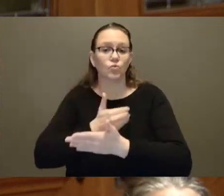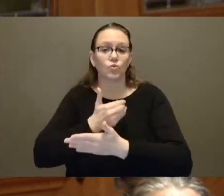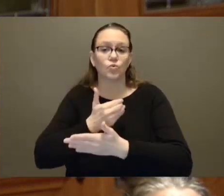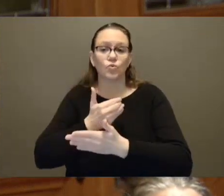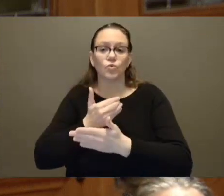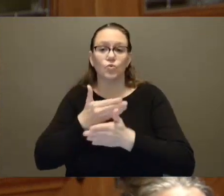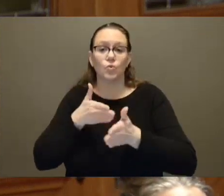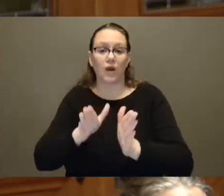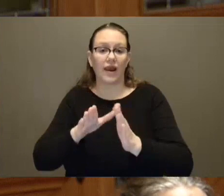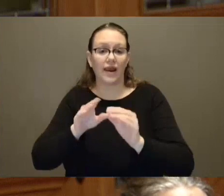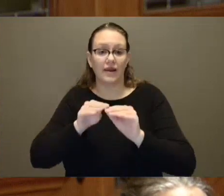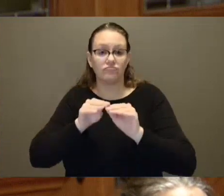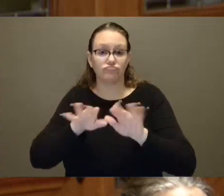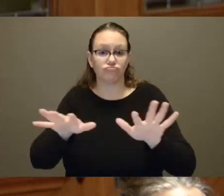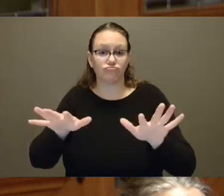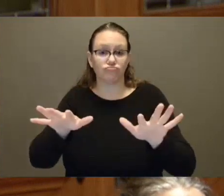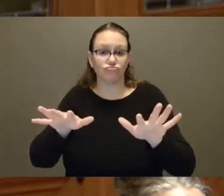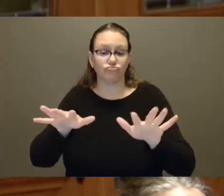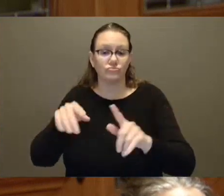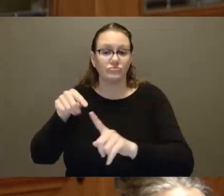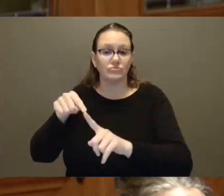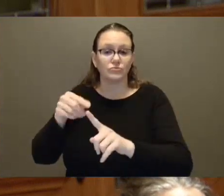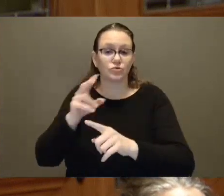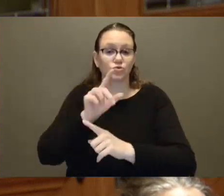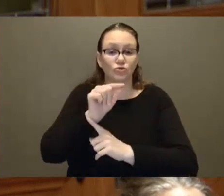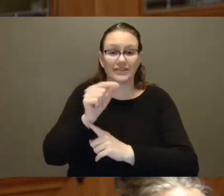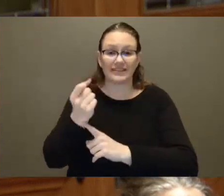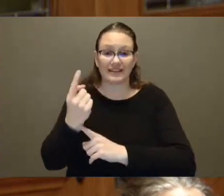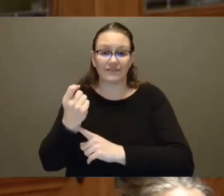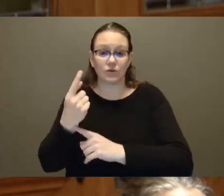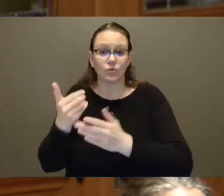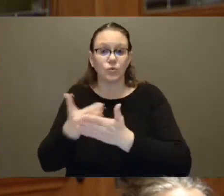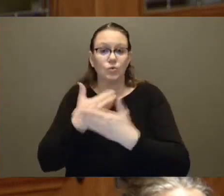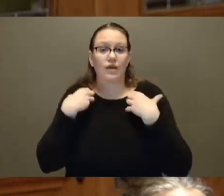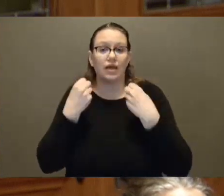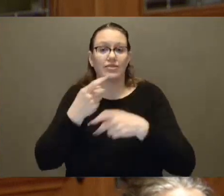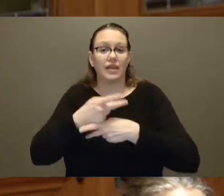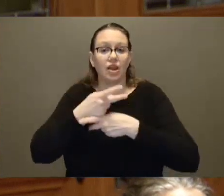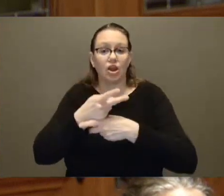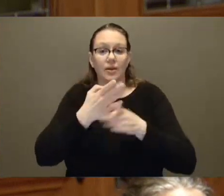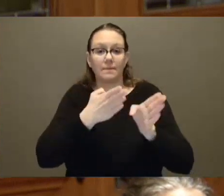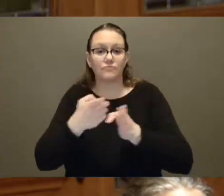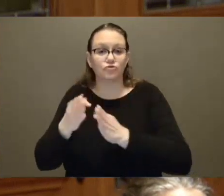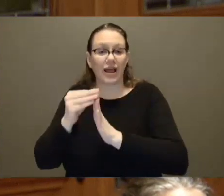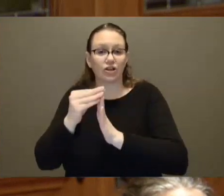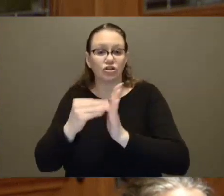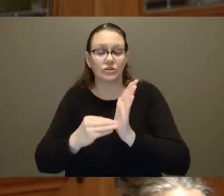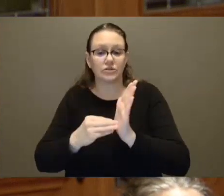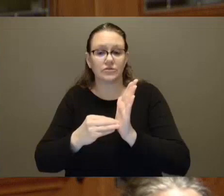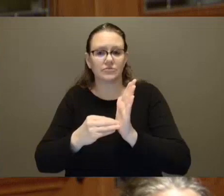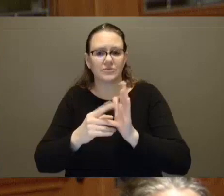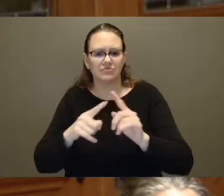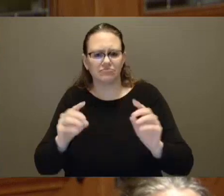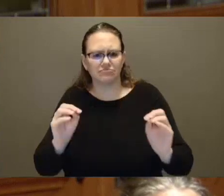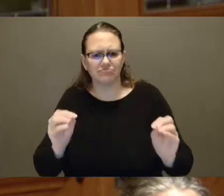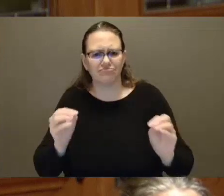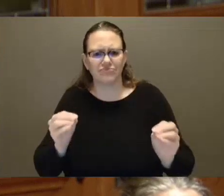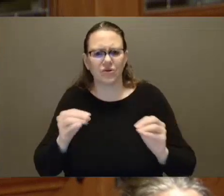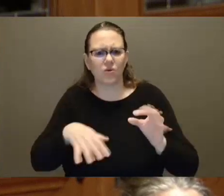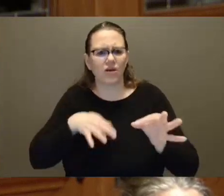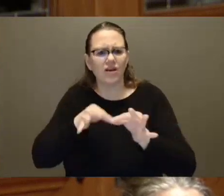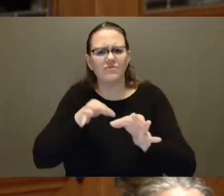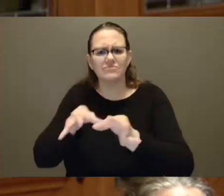2011. Yet, well over a decade later, we have seen no updates. My question is to the Minister of Health. Will he commit to an